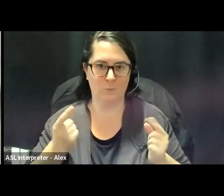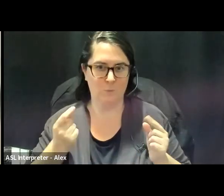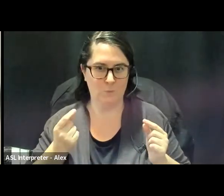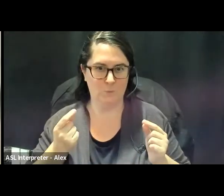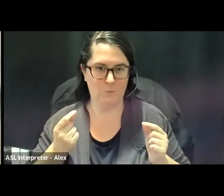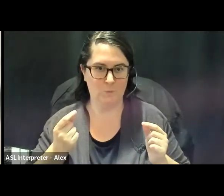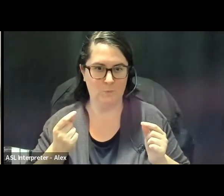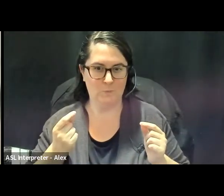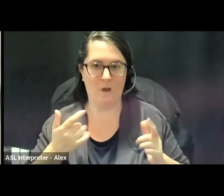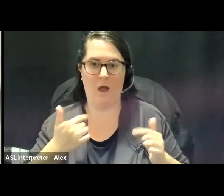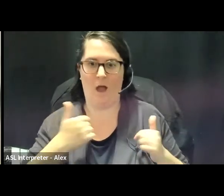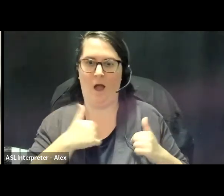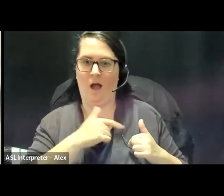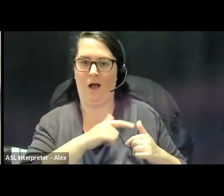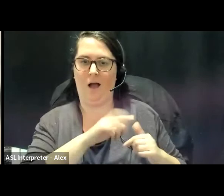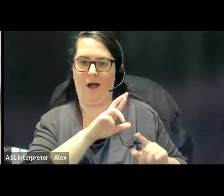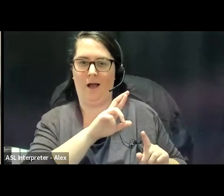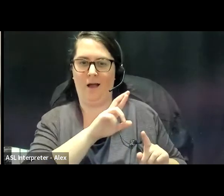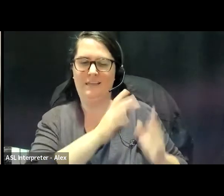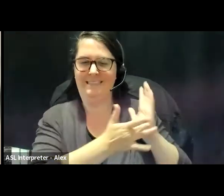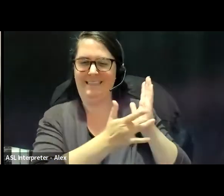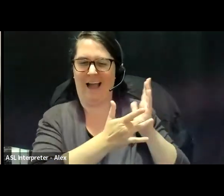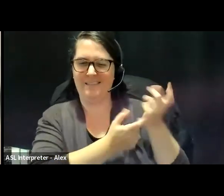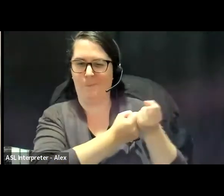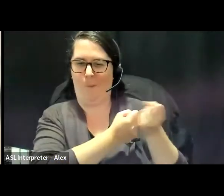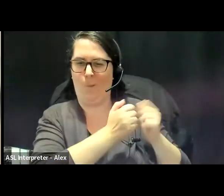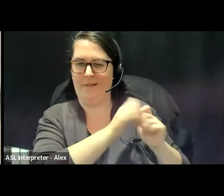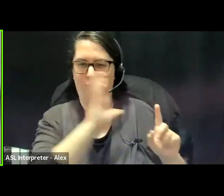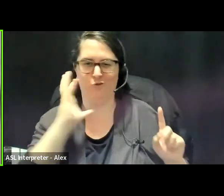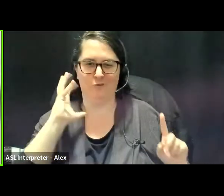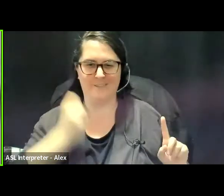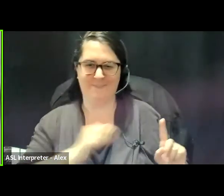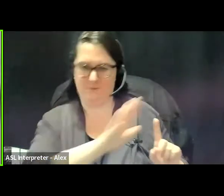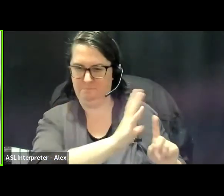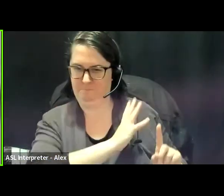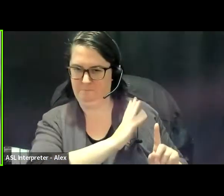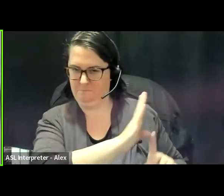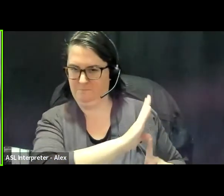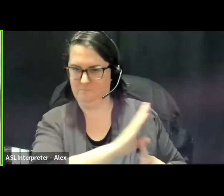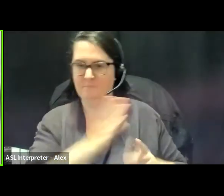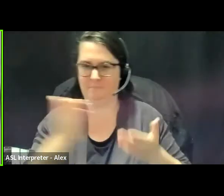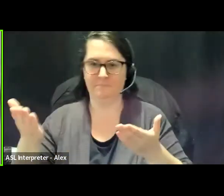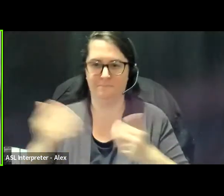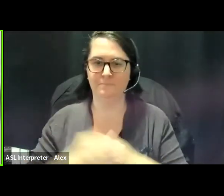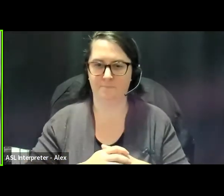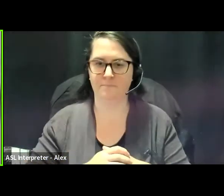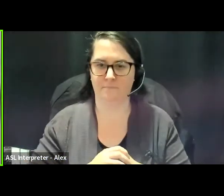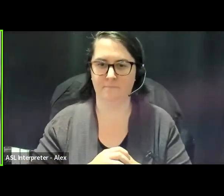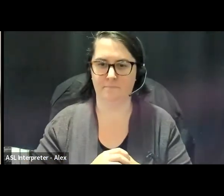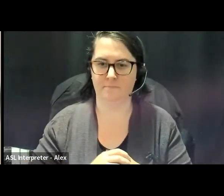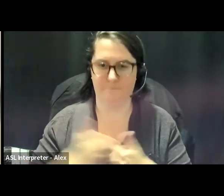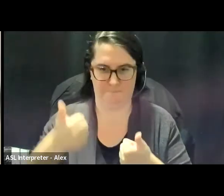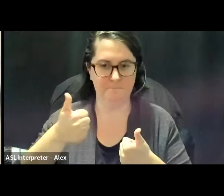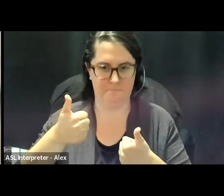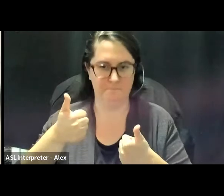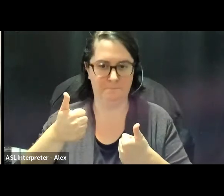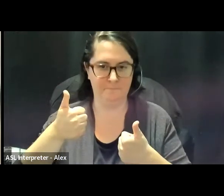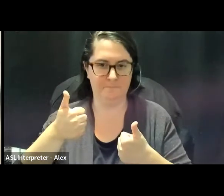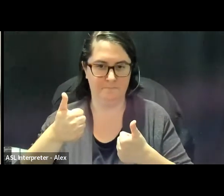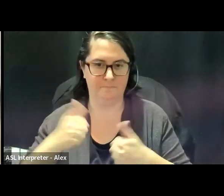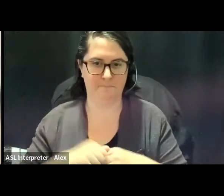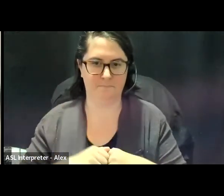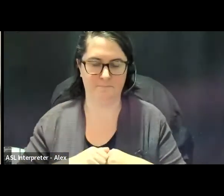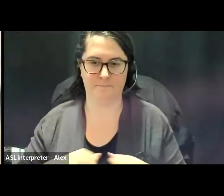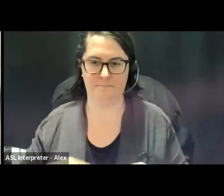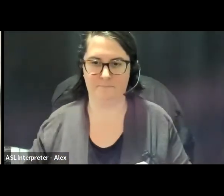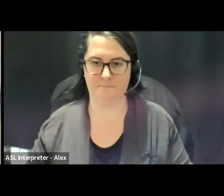I'll message Chris on this side and work out the audio. Okay. Should I carry on? Yes, because the